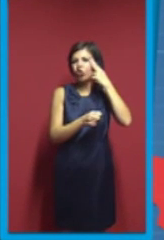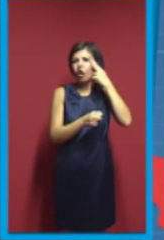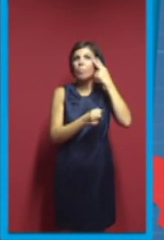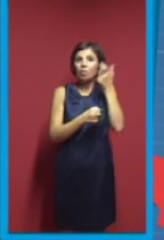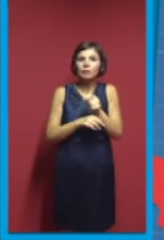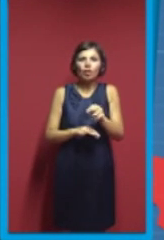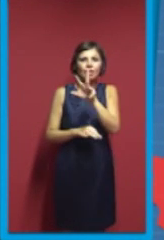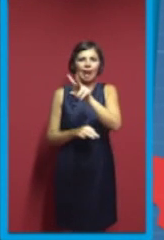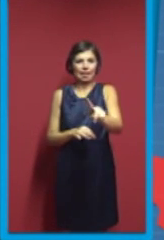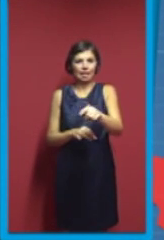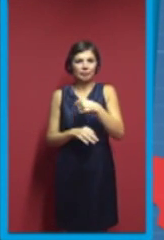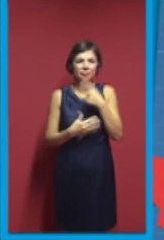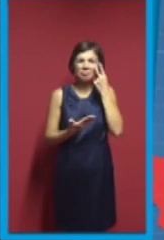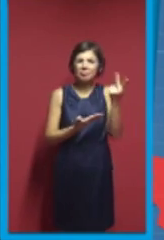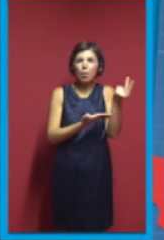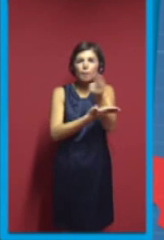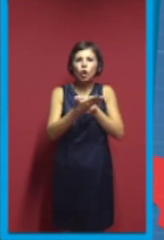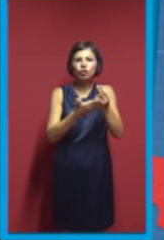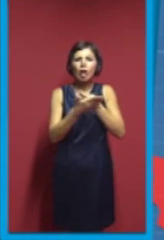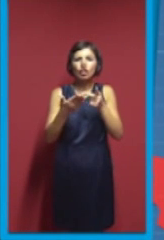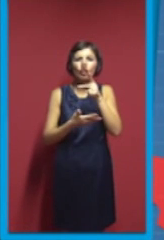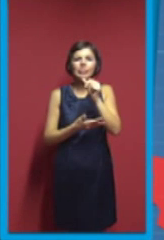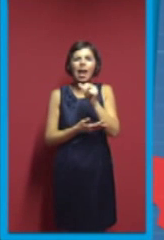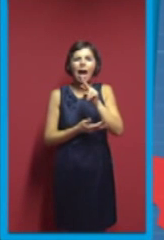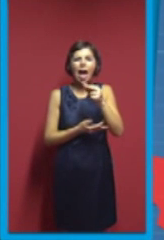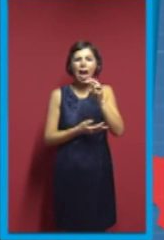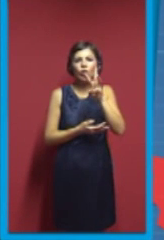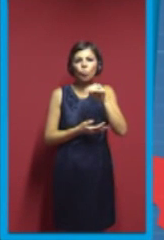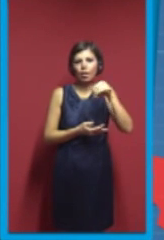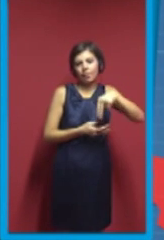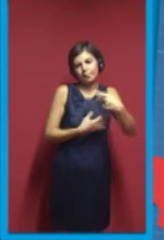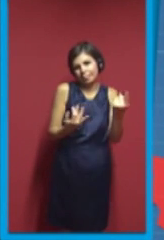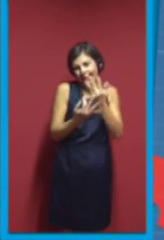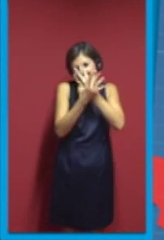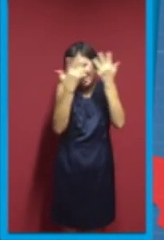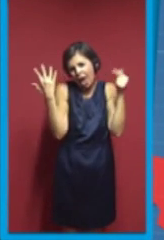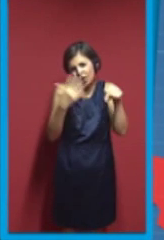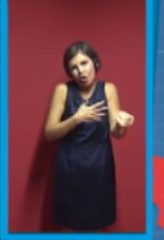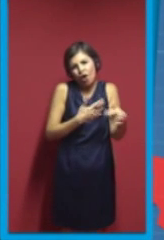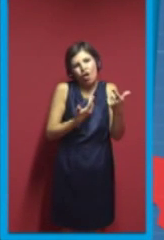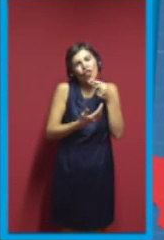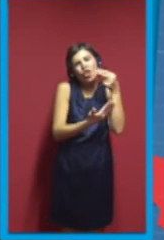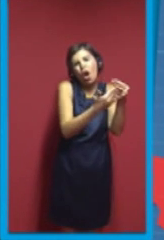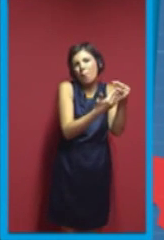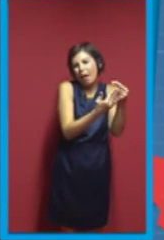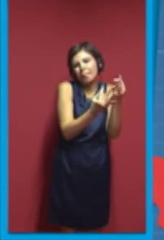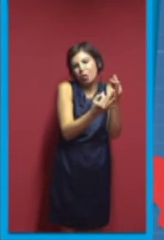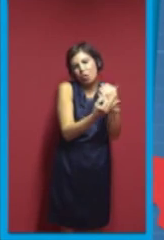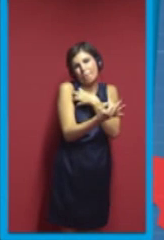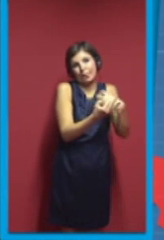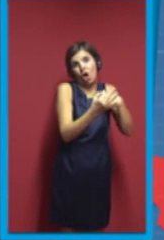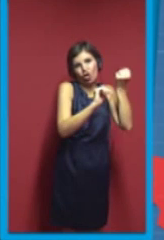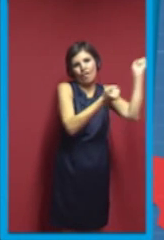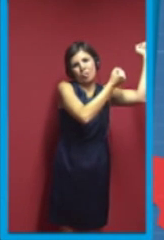after famous biologist Charles Darwin. What is special and what you can see behind me is that it self